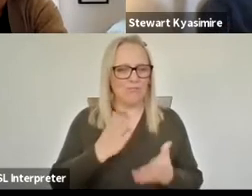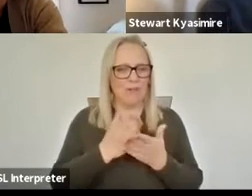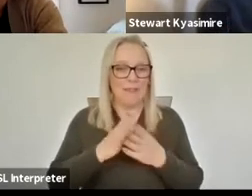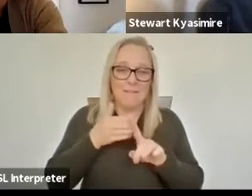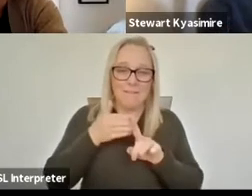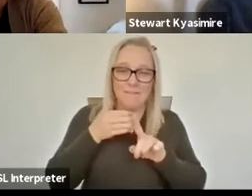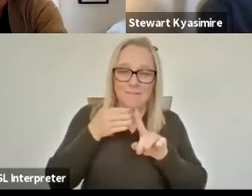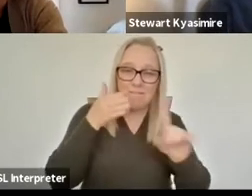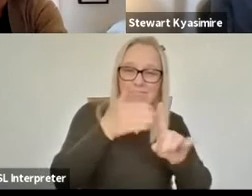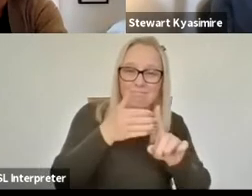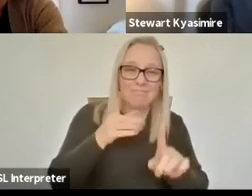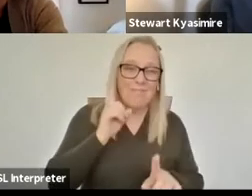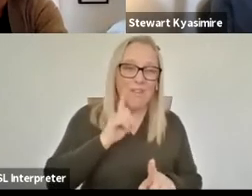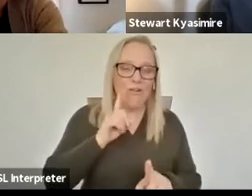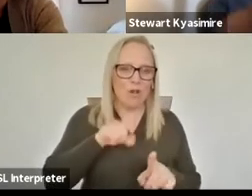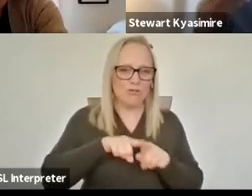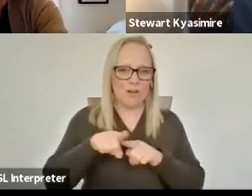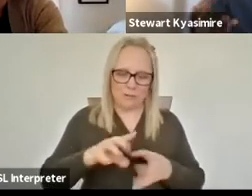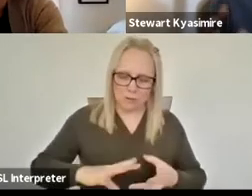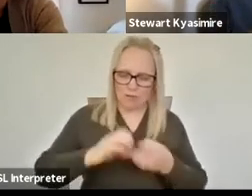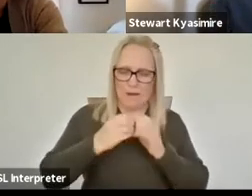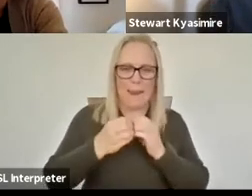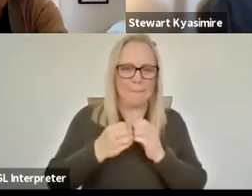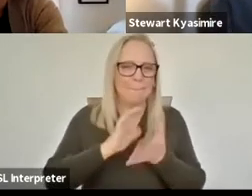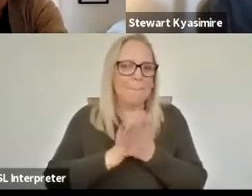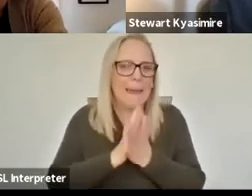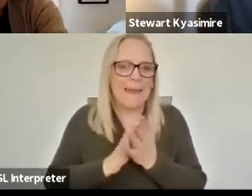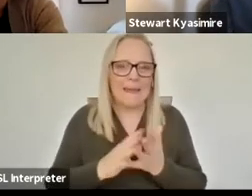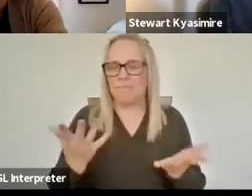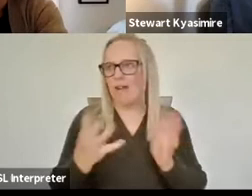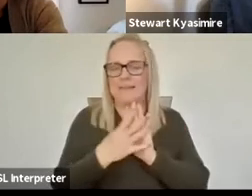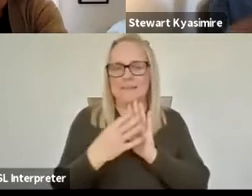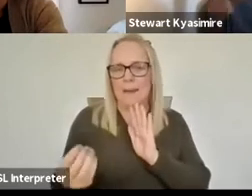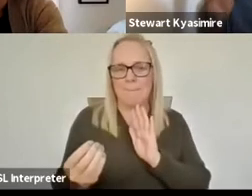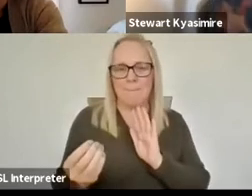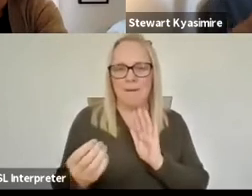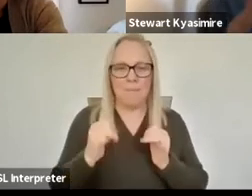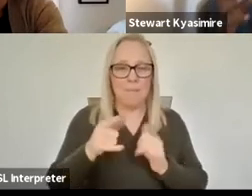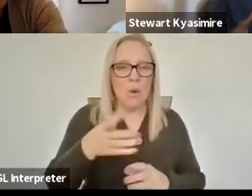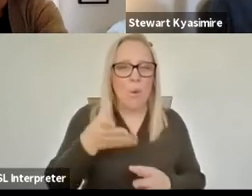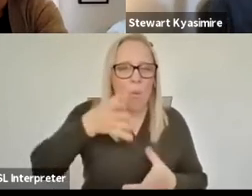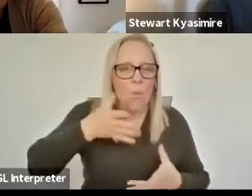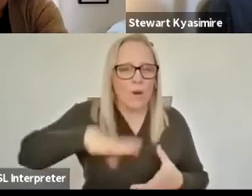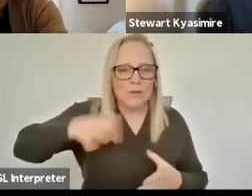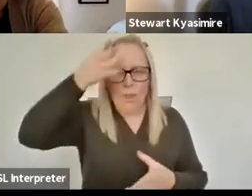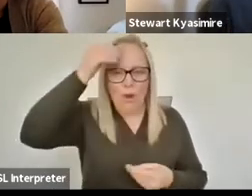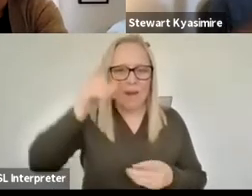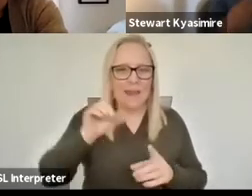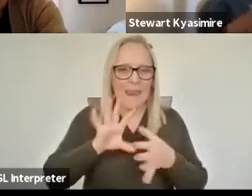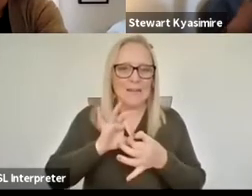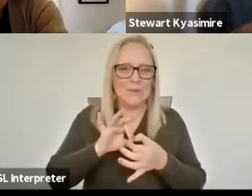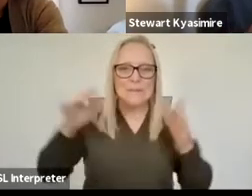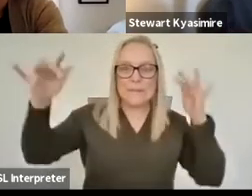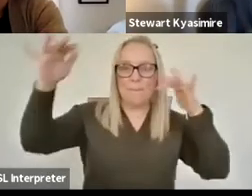ways to speak to to let's say she wanted to learn about um space and astronauts instead of her